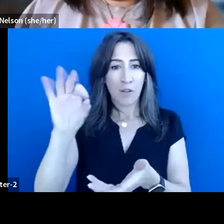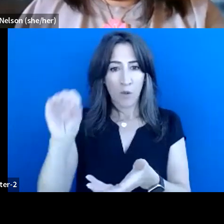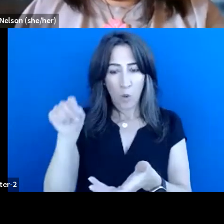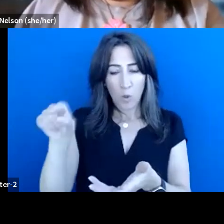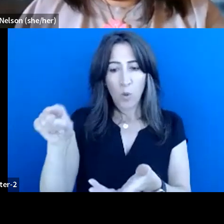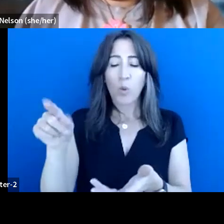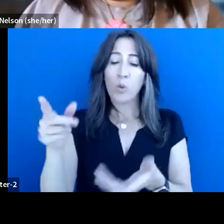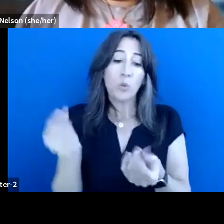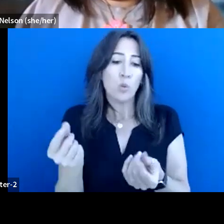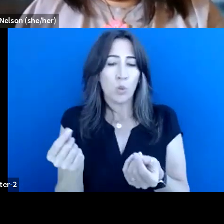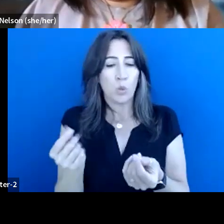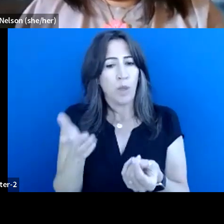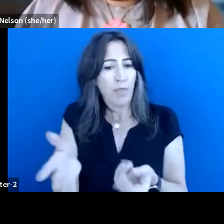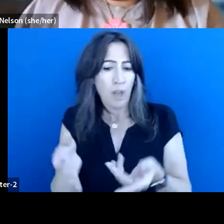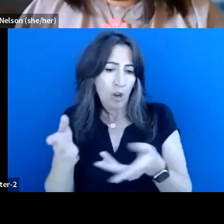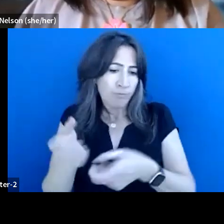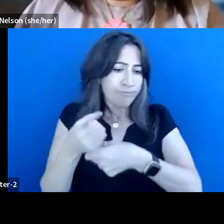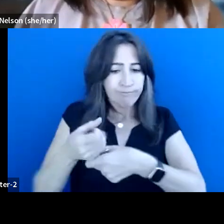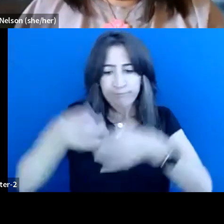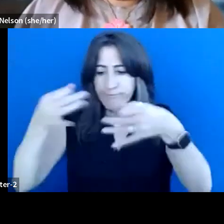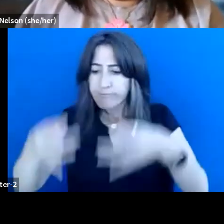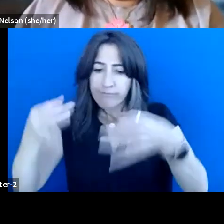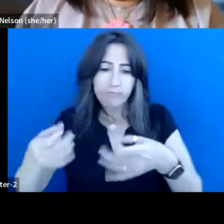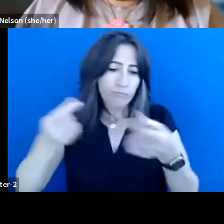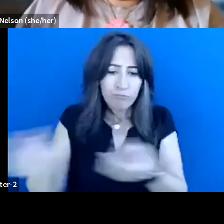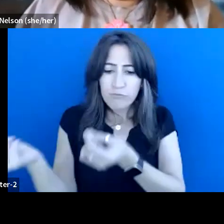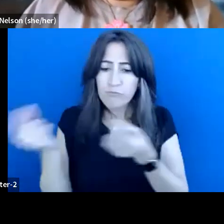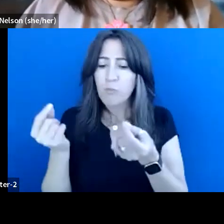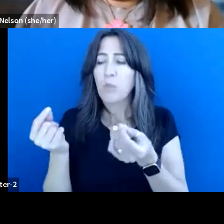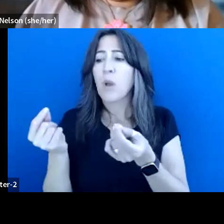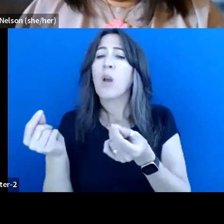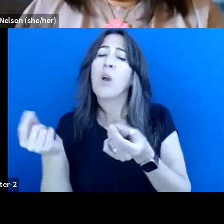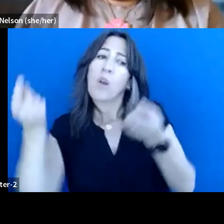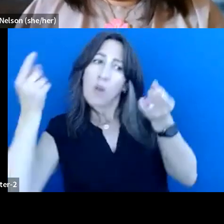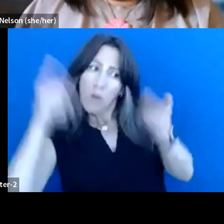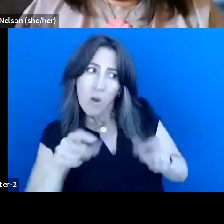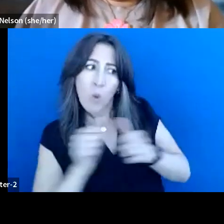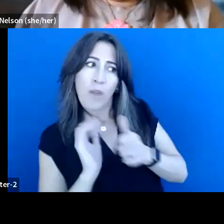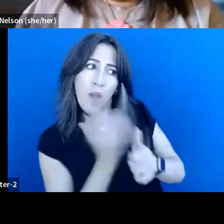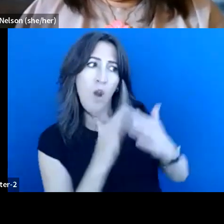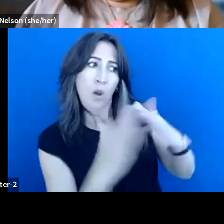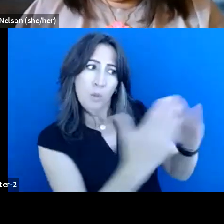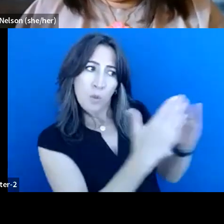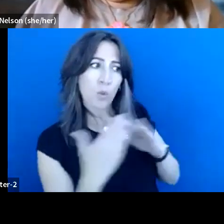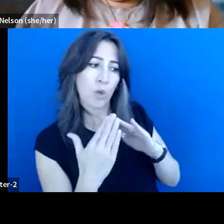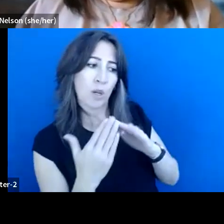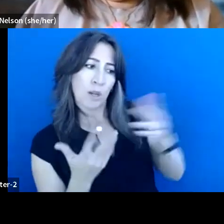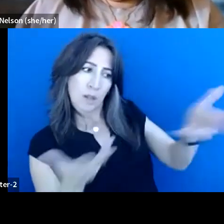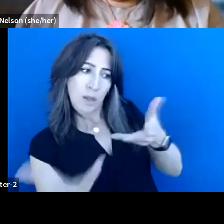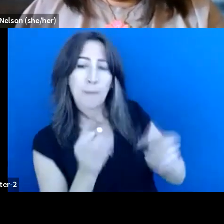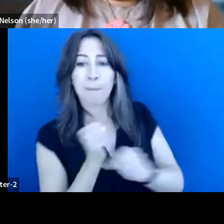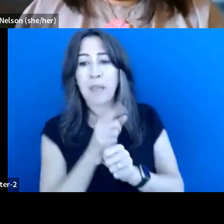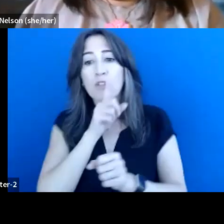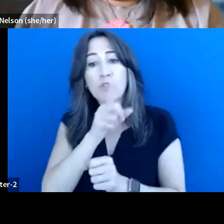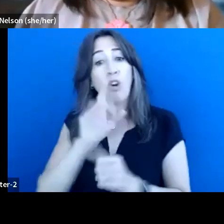uh, sitting at these tables and these decision makings, and then also with our communities, ensuring that they have all the accurate information.